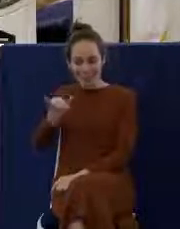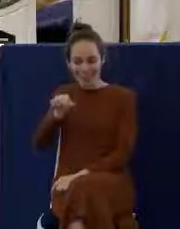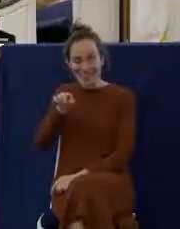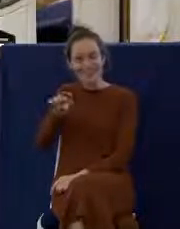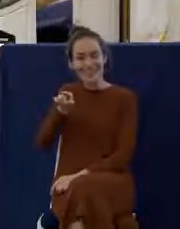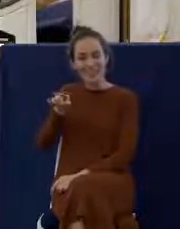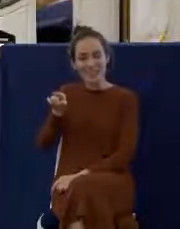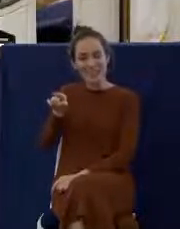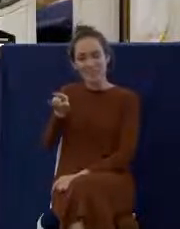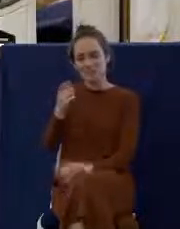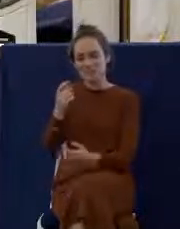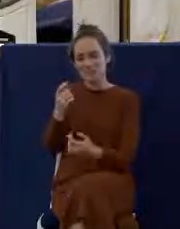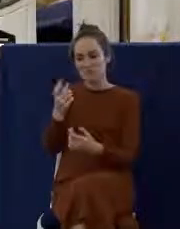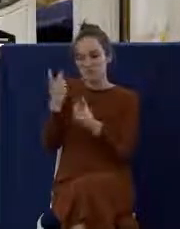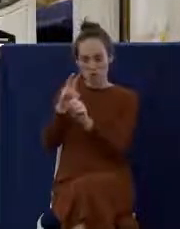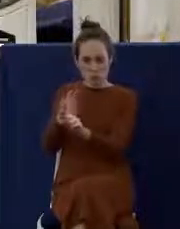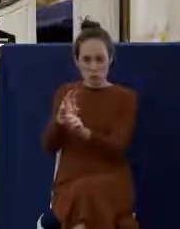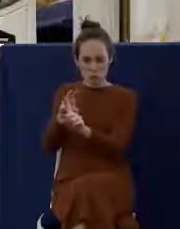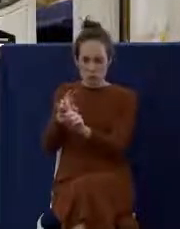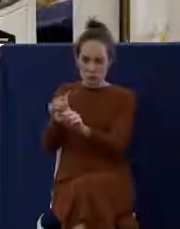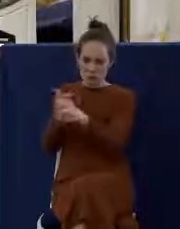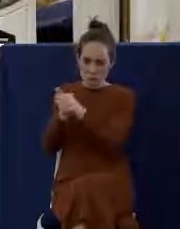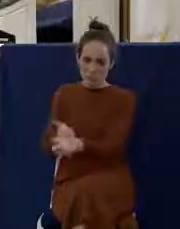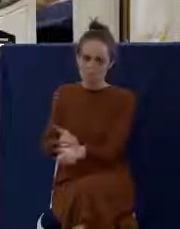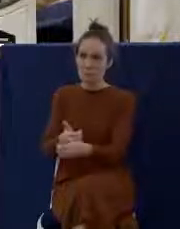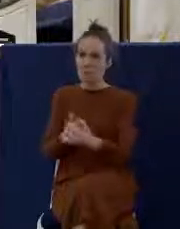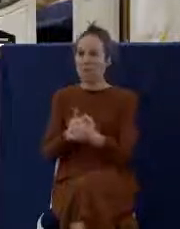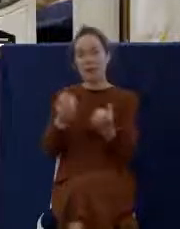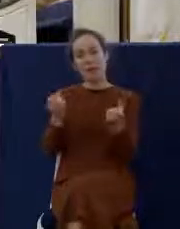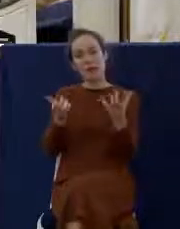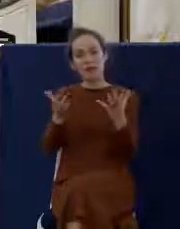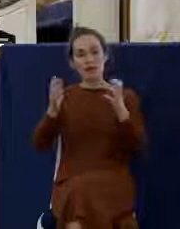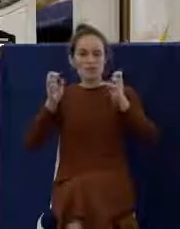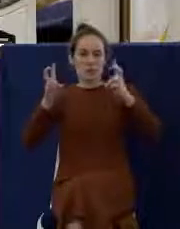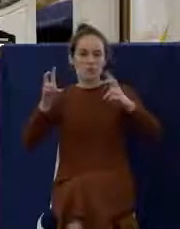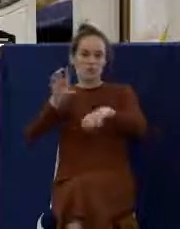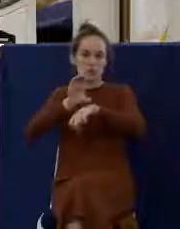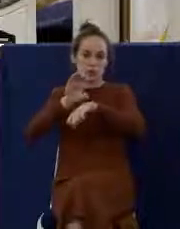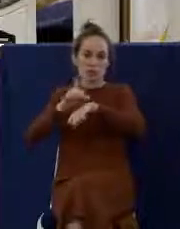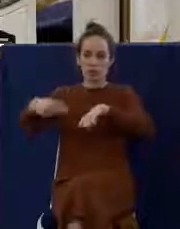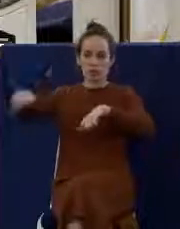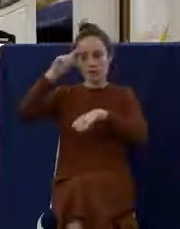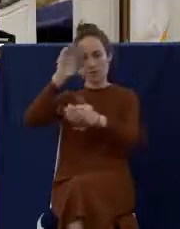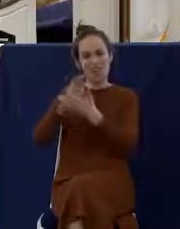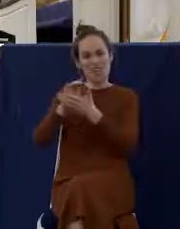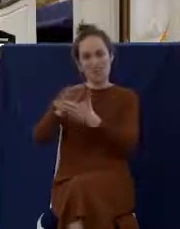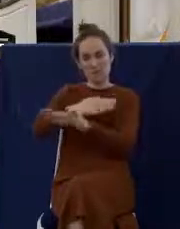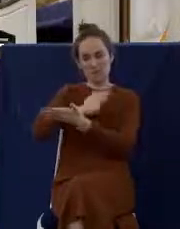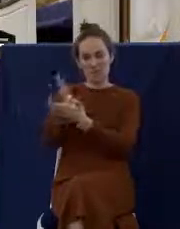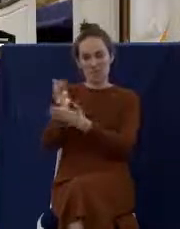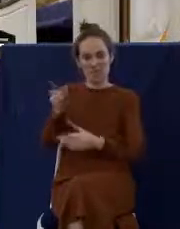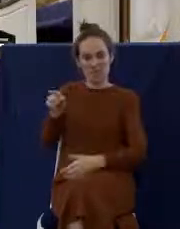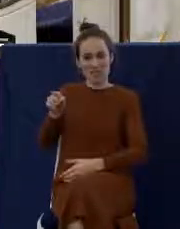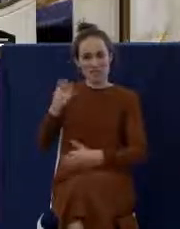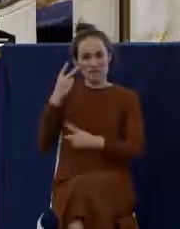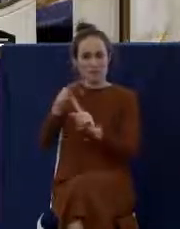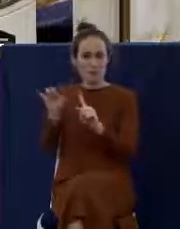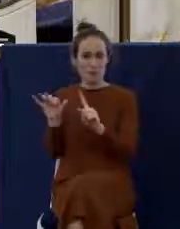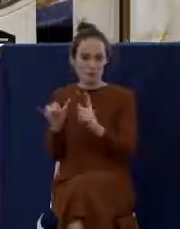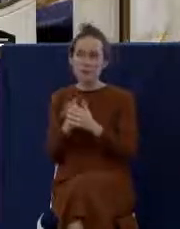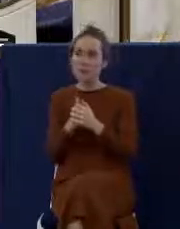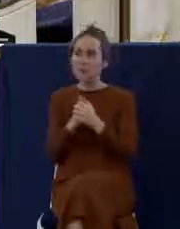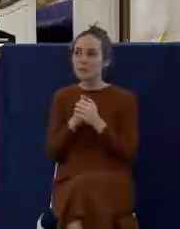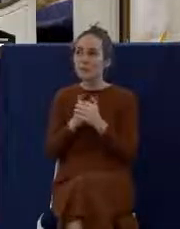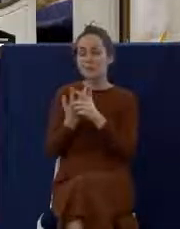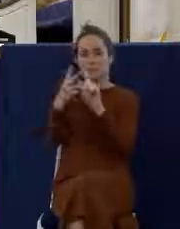been held by many, many fundamental and evangelical churches in those circles. And so this